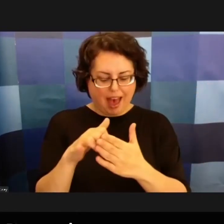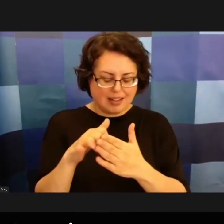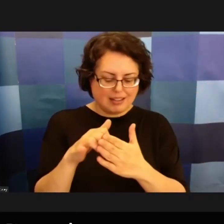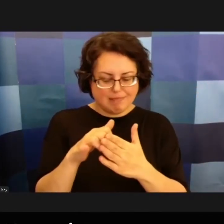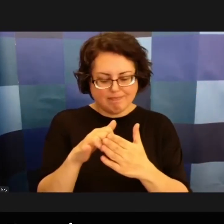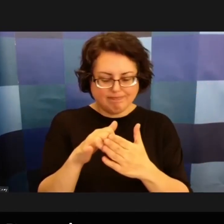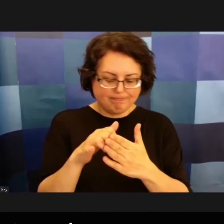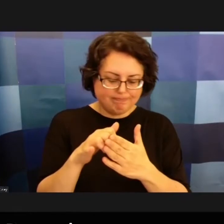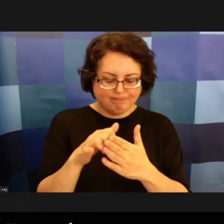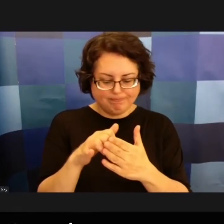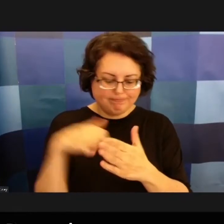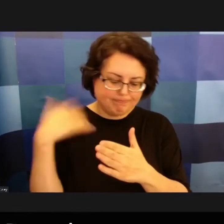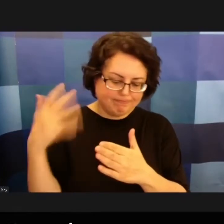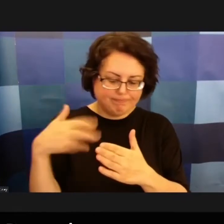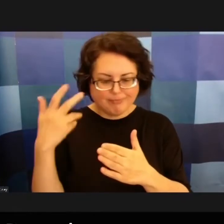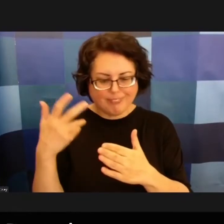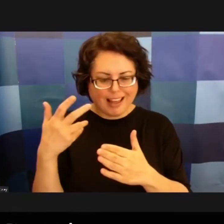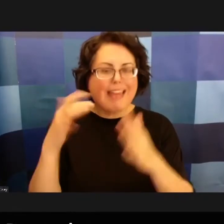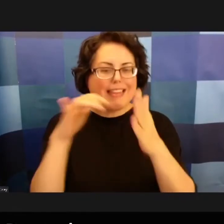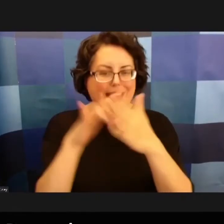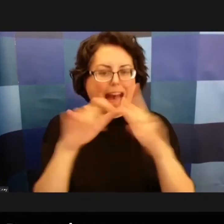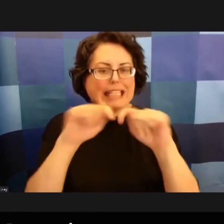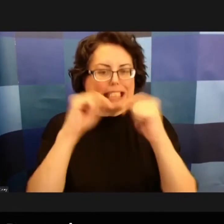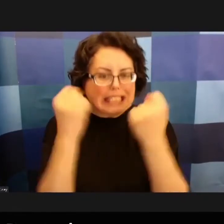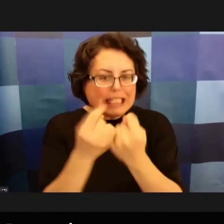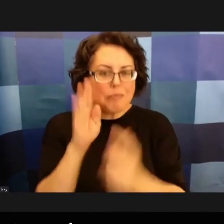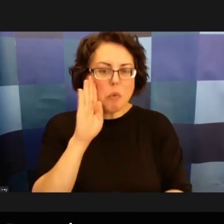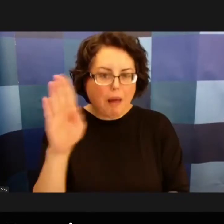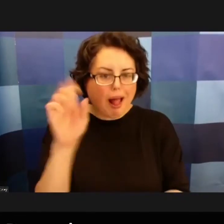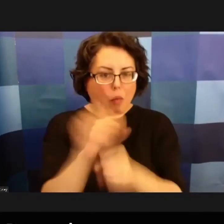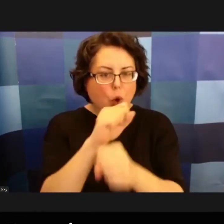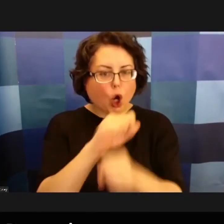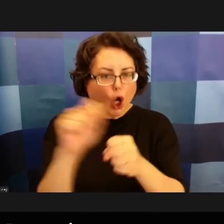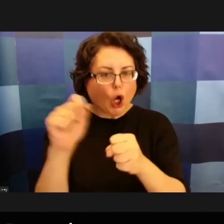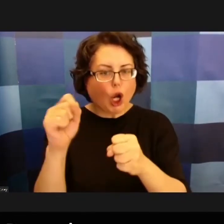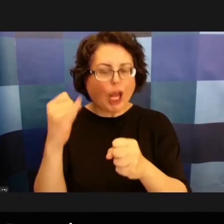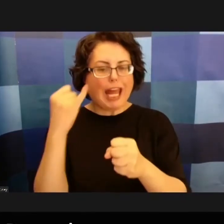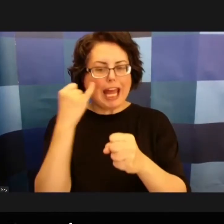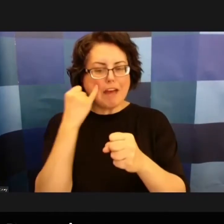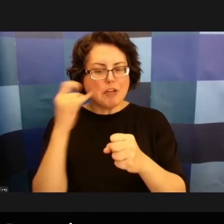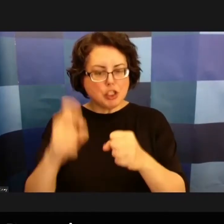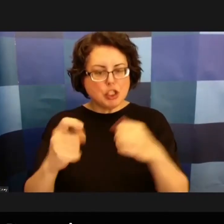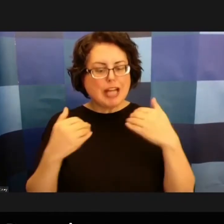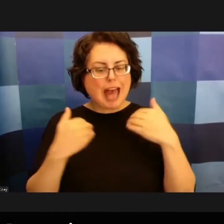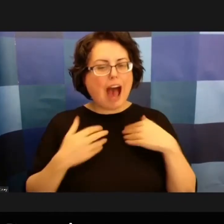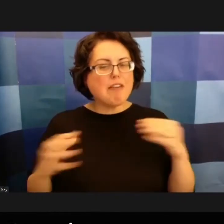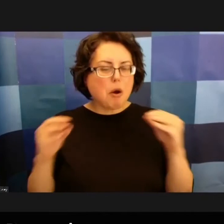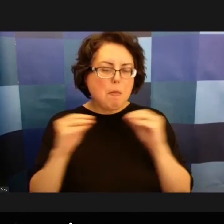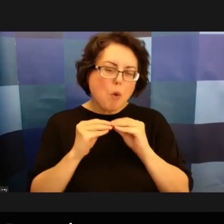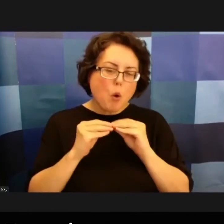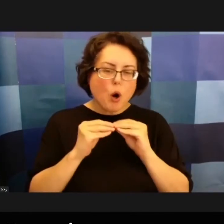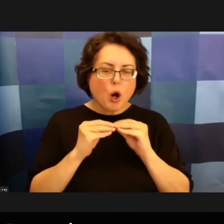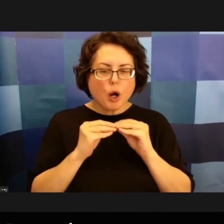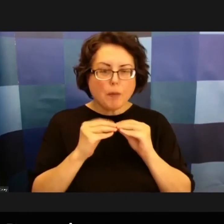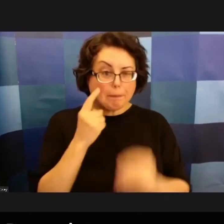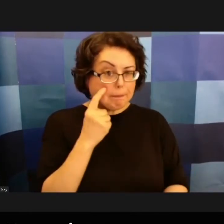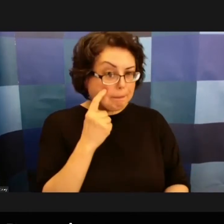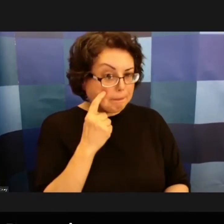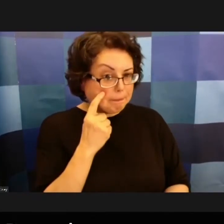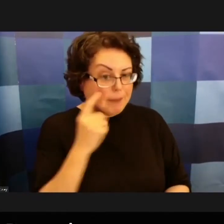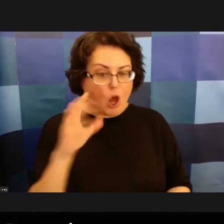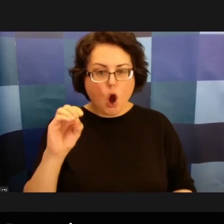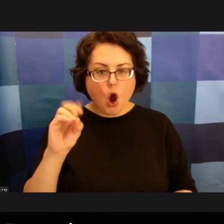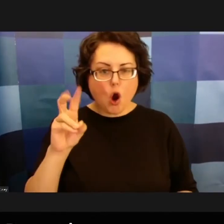kind of team works whether there should be maybe more of an oversight uh with one more